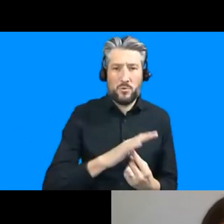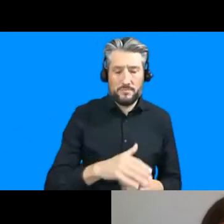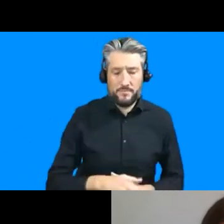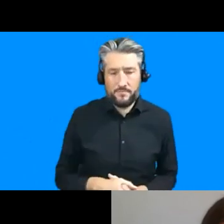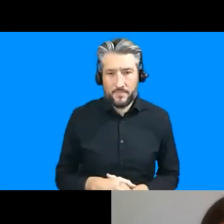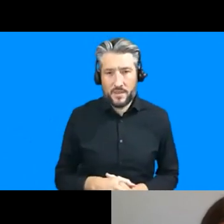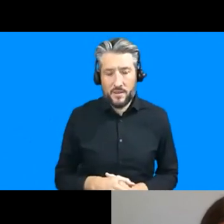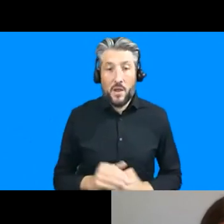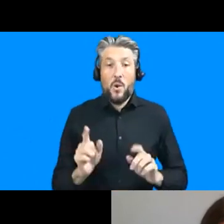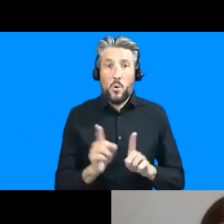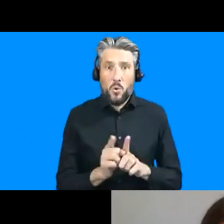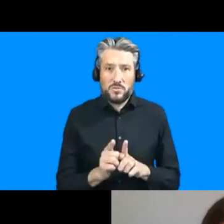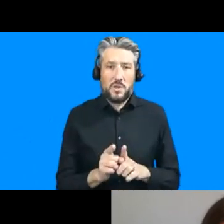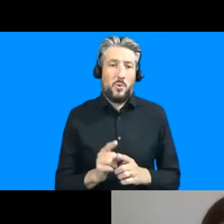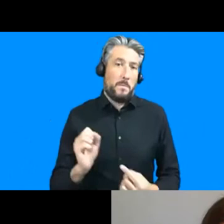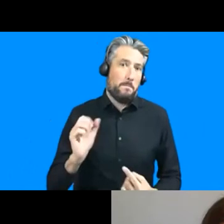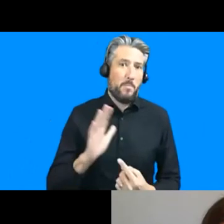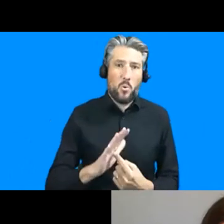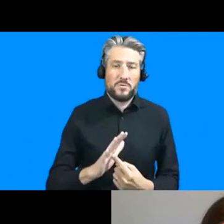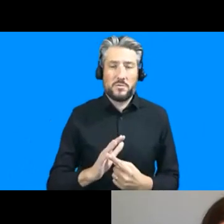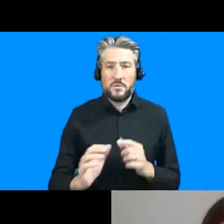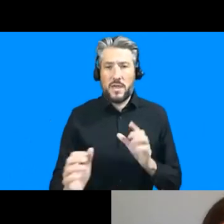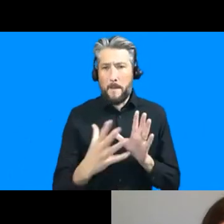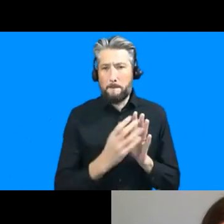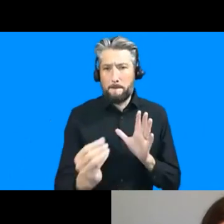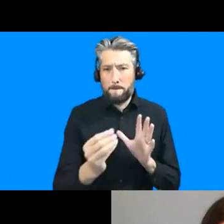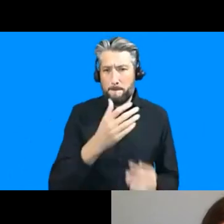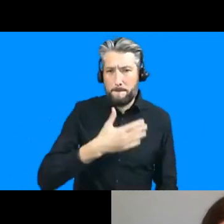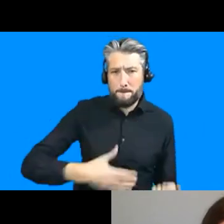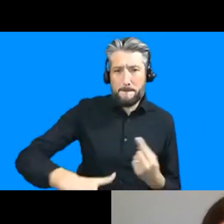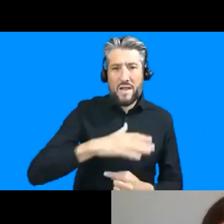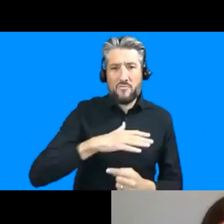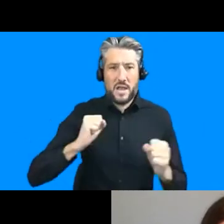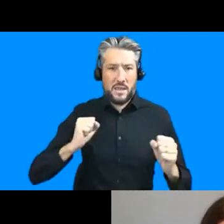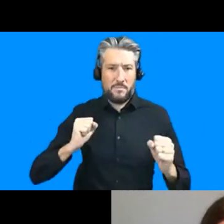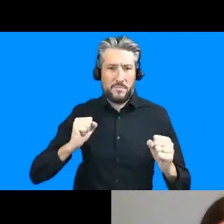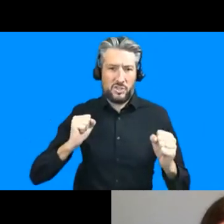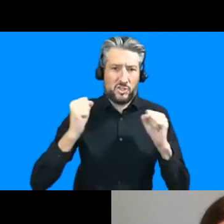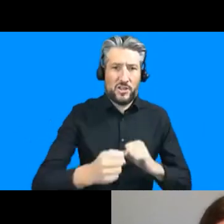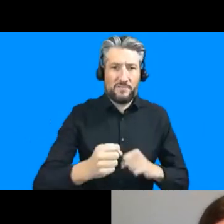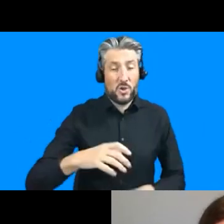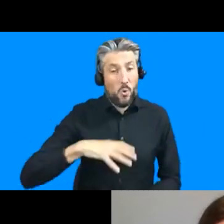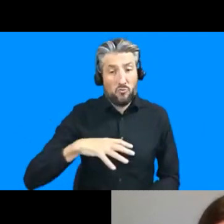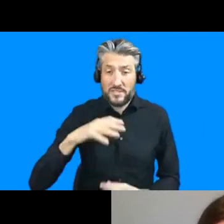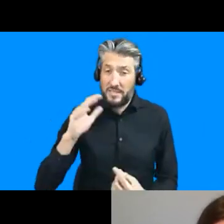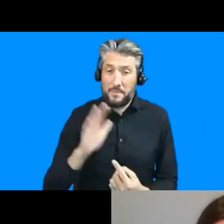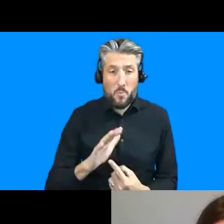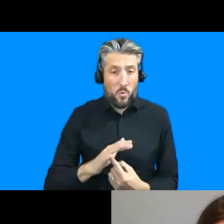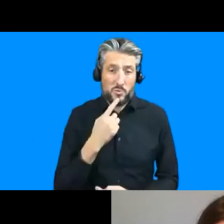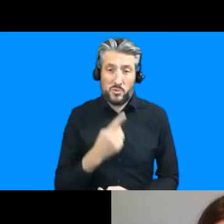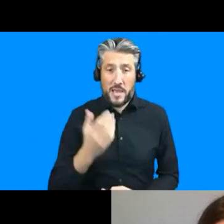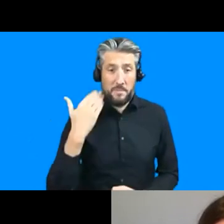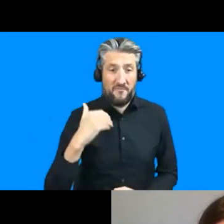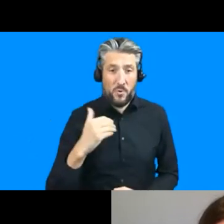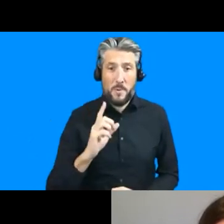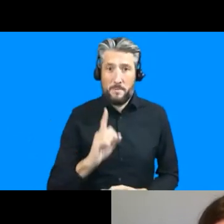perhaps a paradigm shift that was already needed but has been really marked and accentuated um by the pandemic um